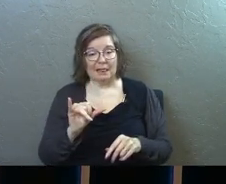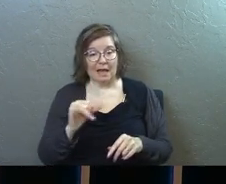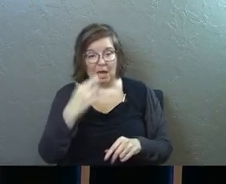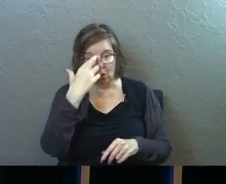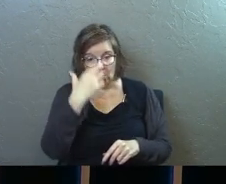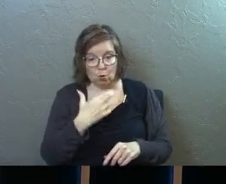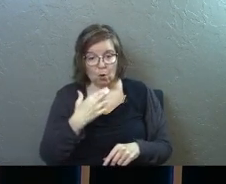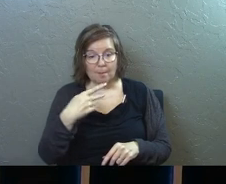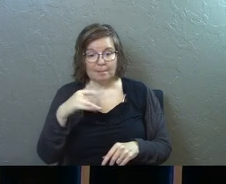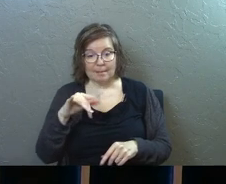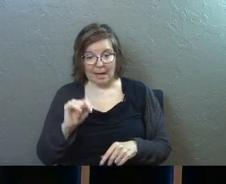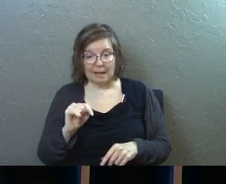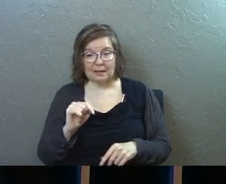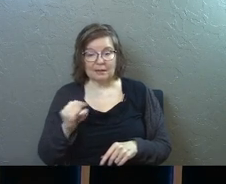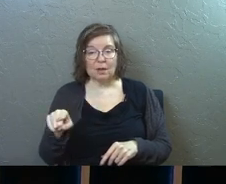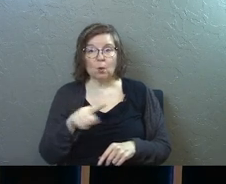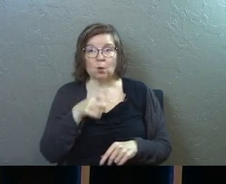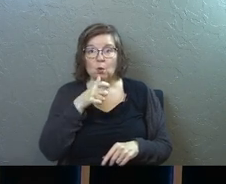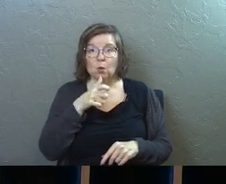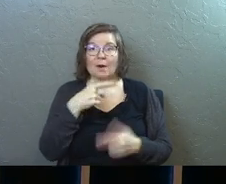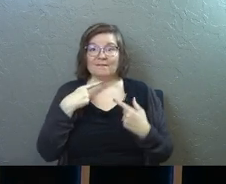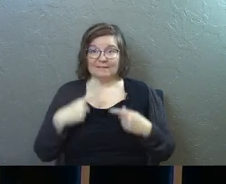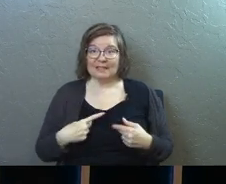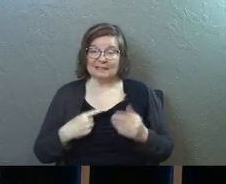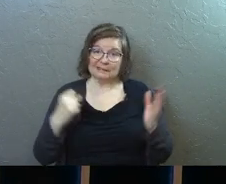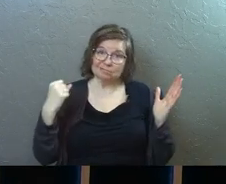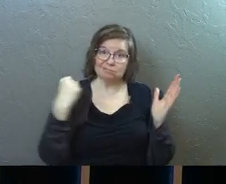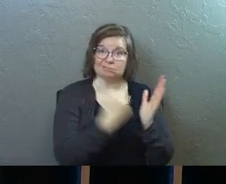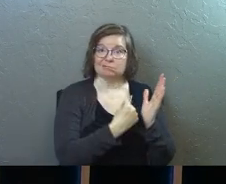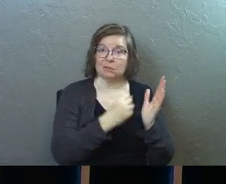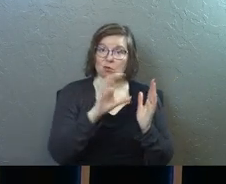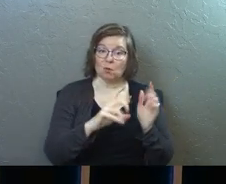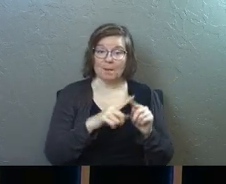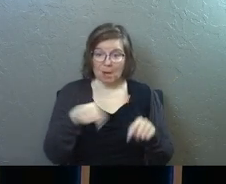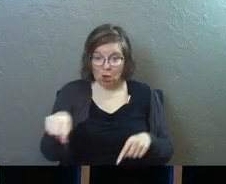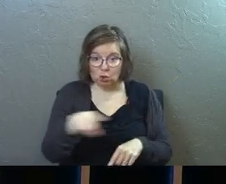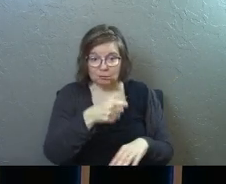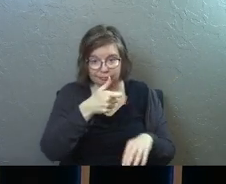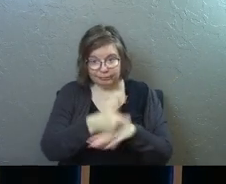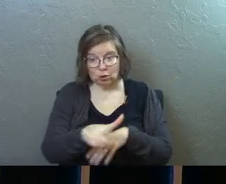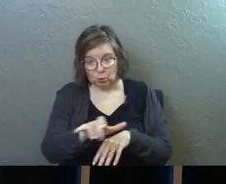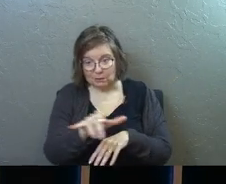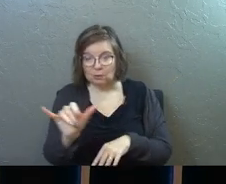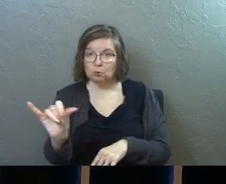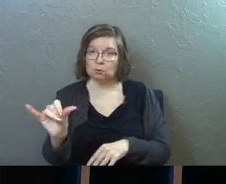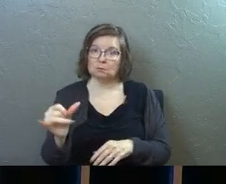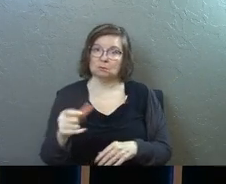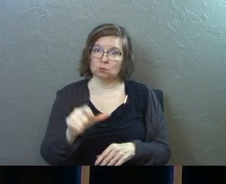like the Romans and Pilate, they're the ones who physically nailed him to the cross, but you did it.